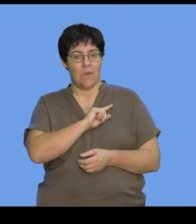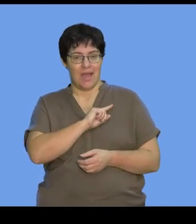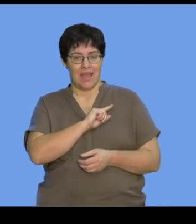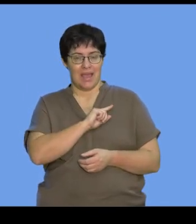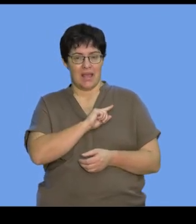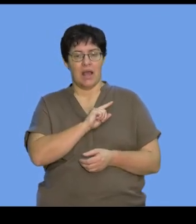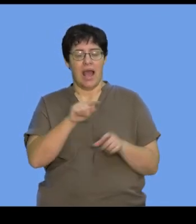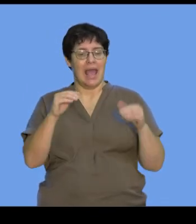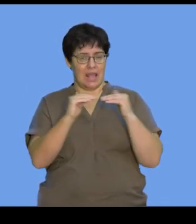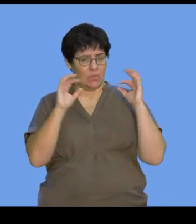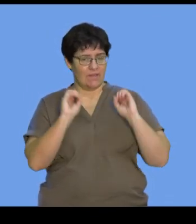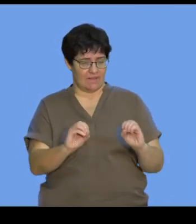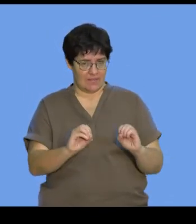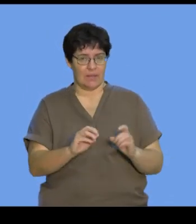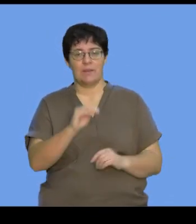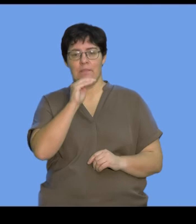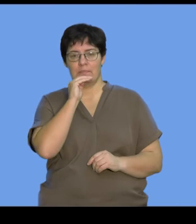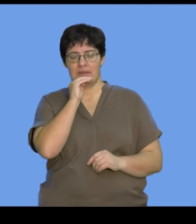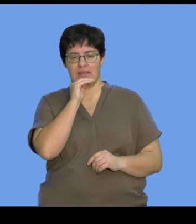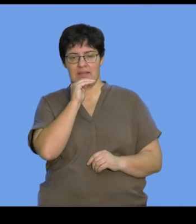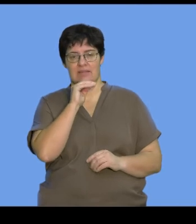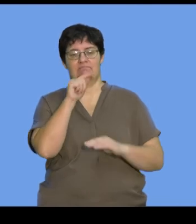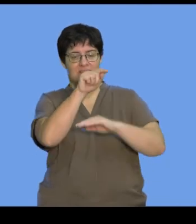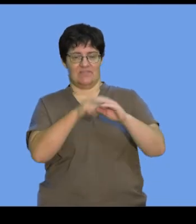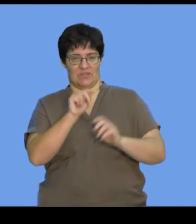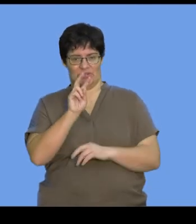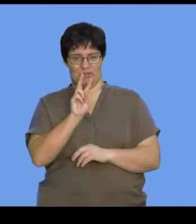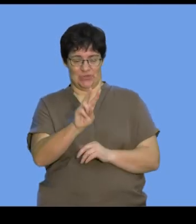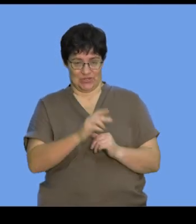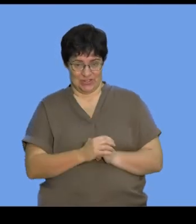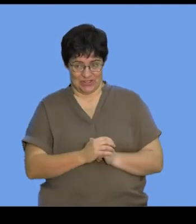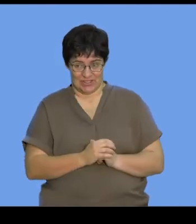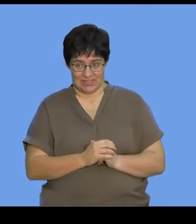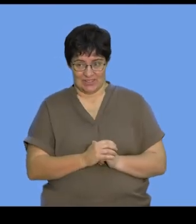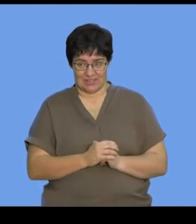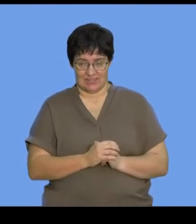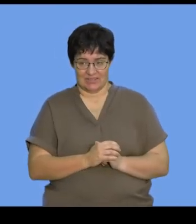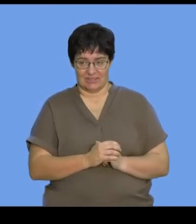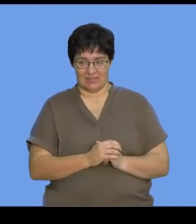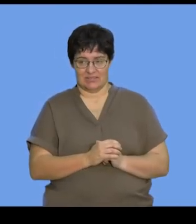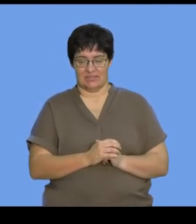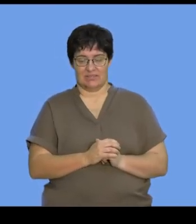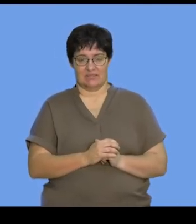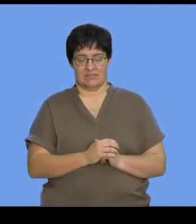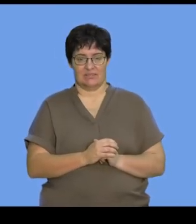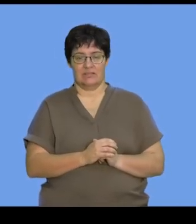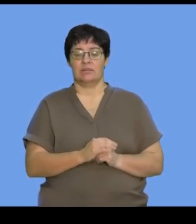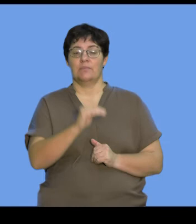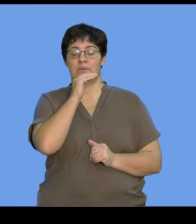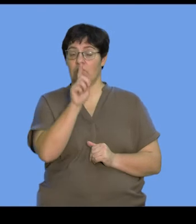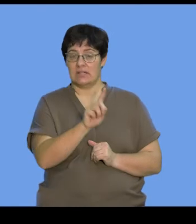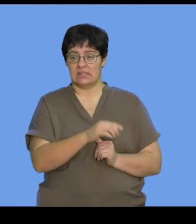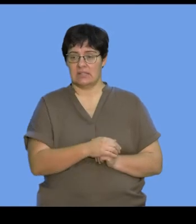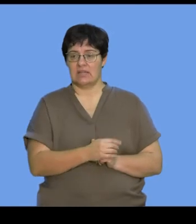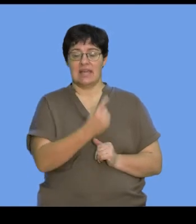cytosine are always equal, we would need to distribute that equally between the two. So, we would divide that, and it would mean that